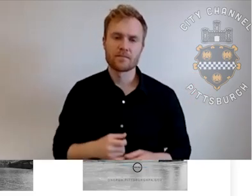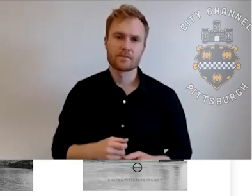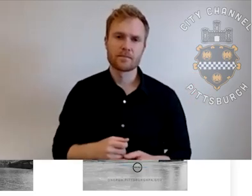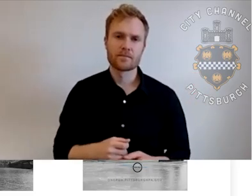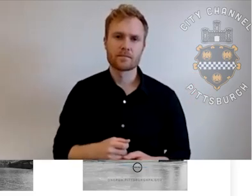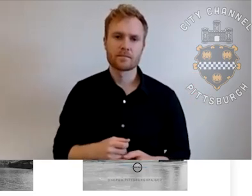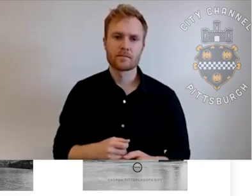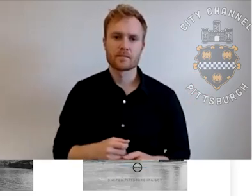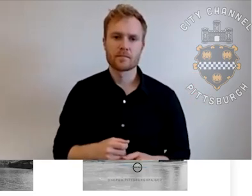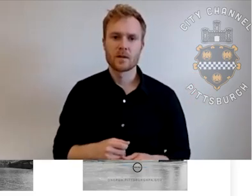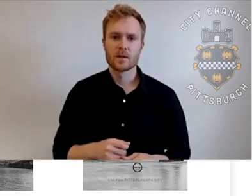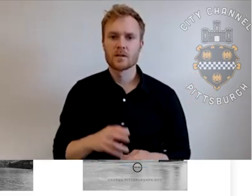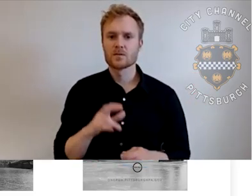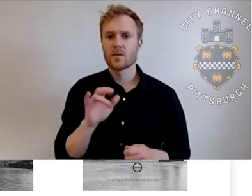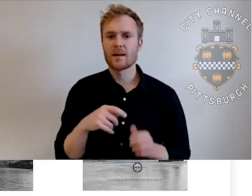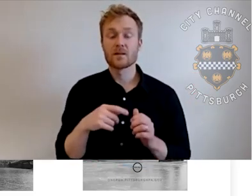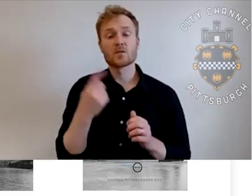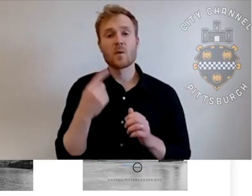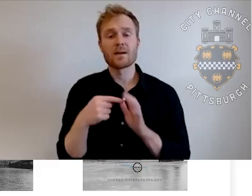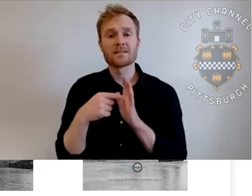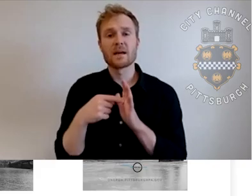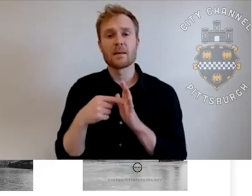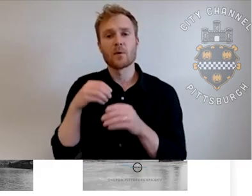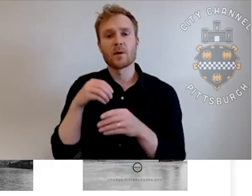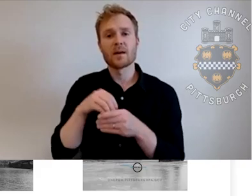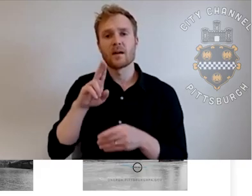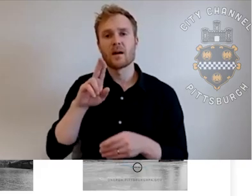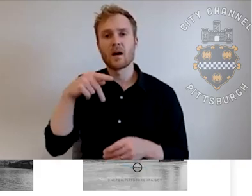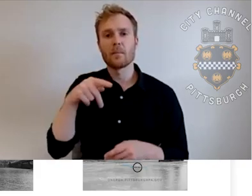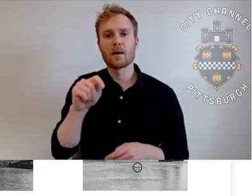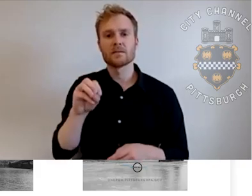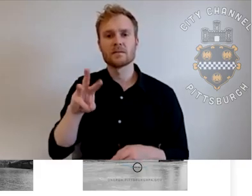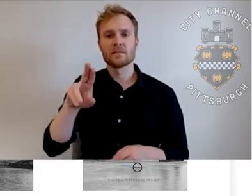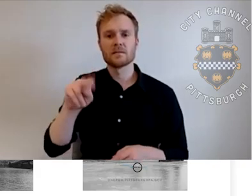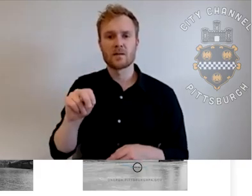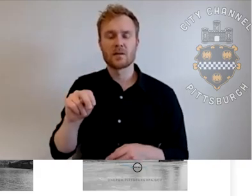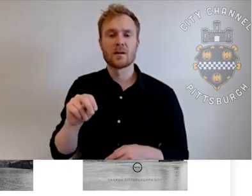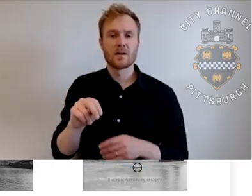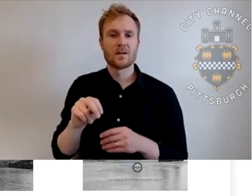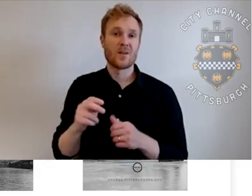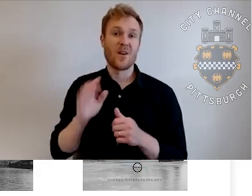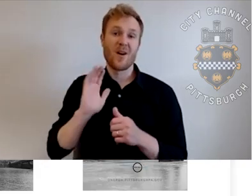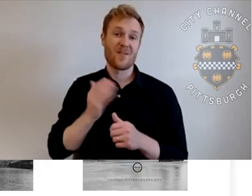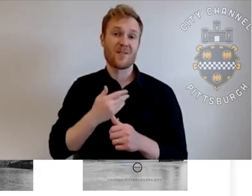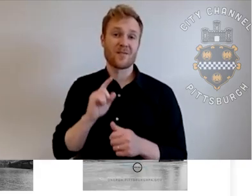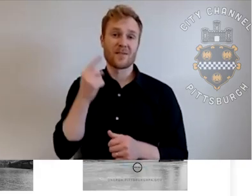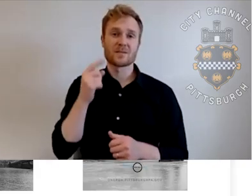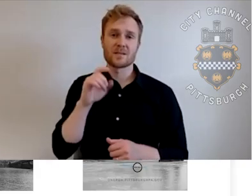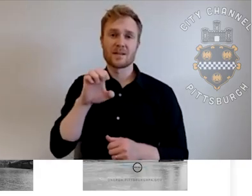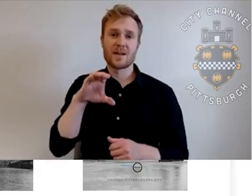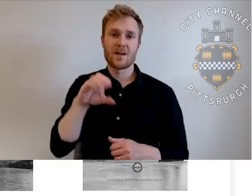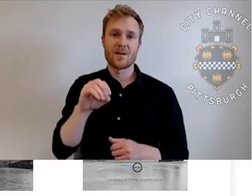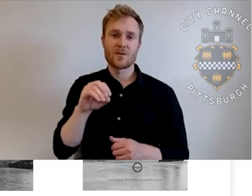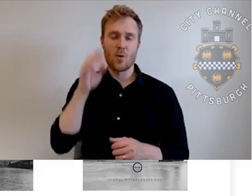There's an example of, uh, uptown eco innovation district plan here. That was one of our first one. And since then we've done,